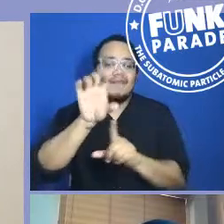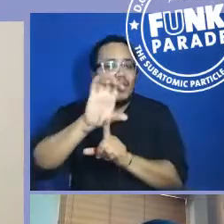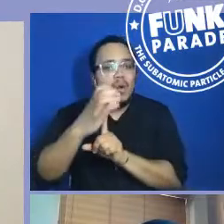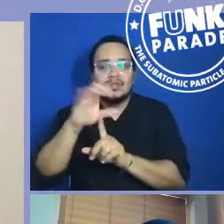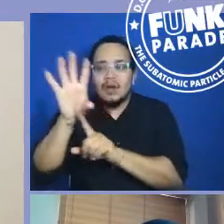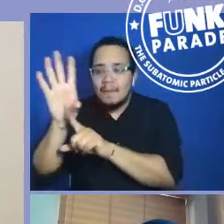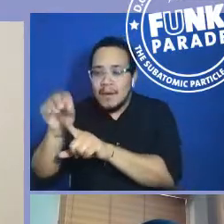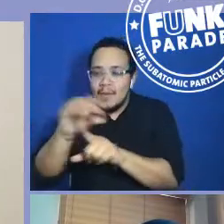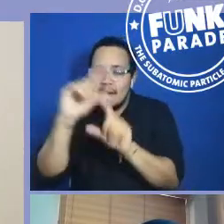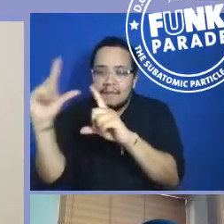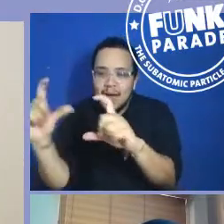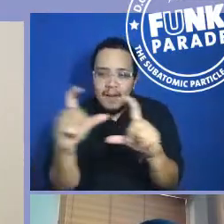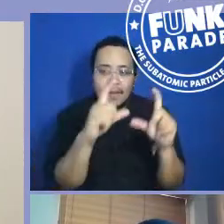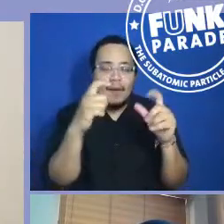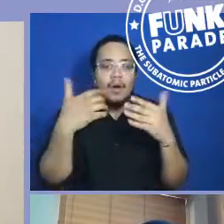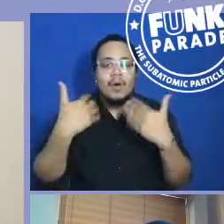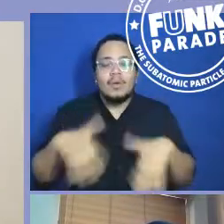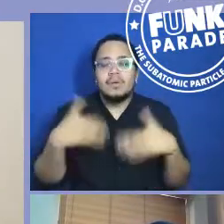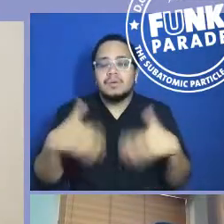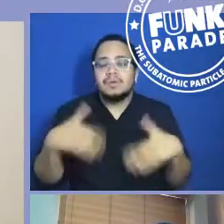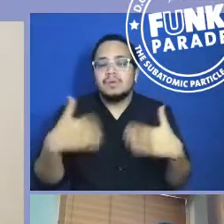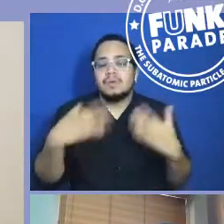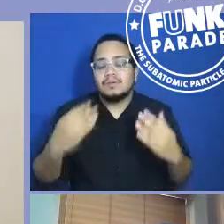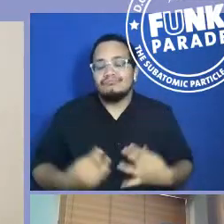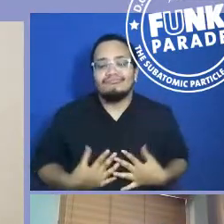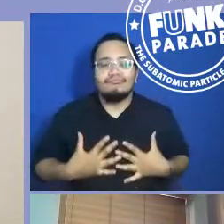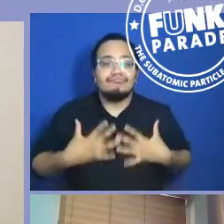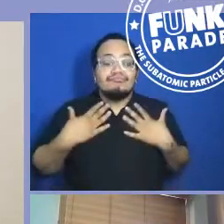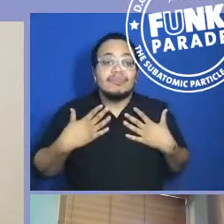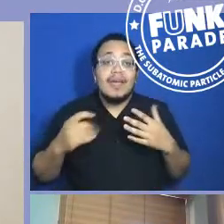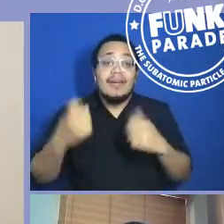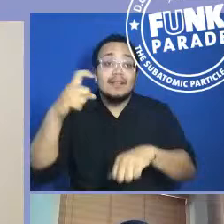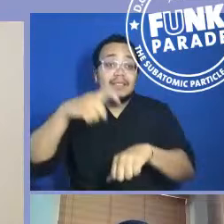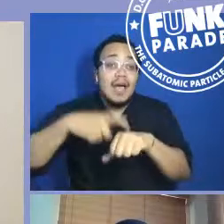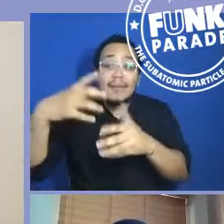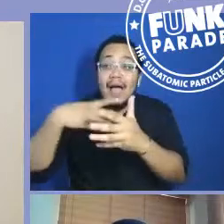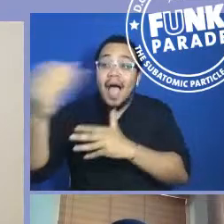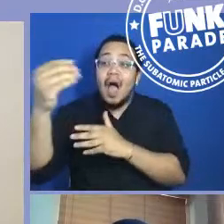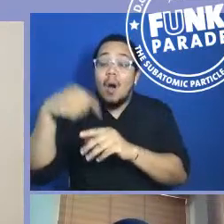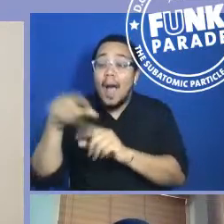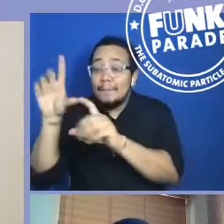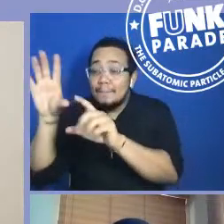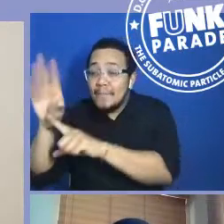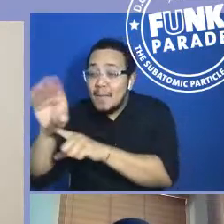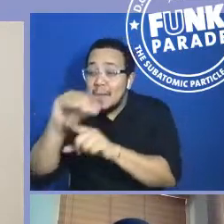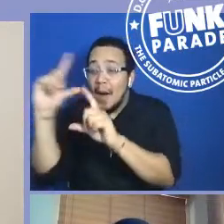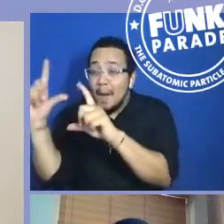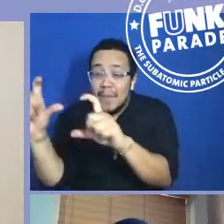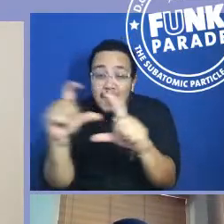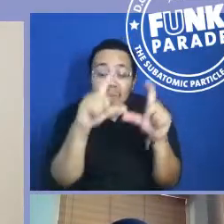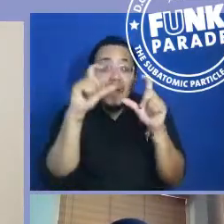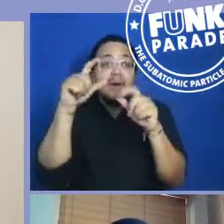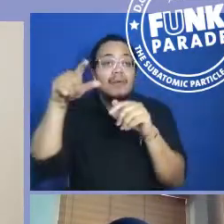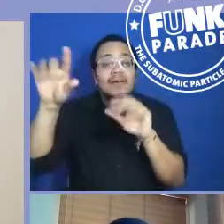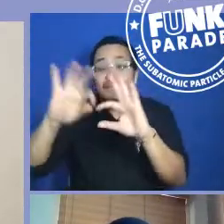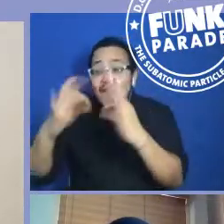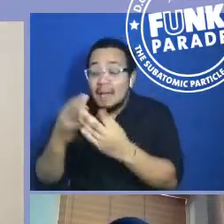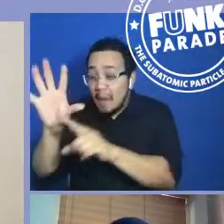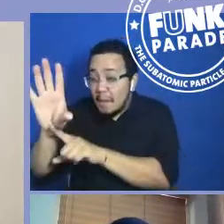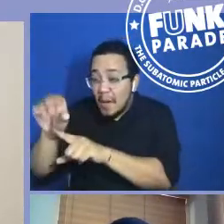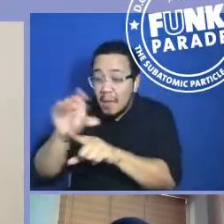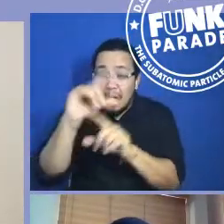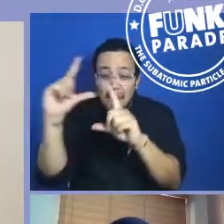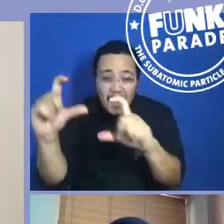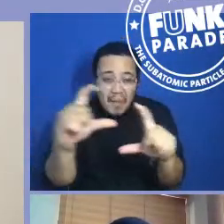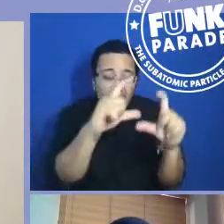up your camera and you speak, you shoot culture, you shoot families, you shoot scholars, you are adding to the